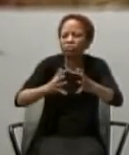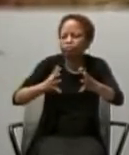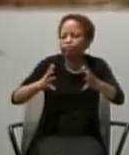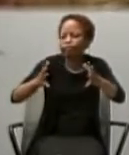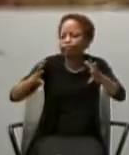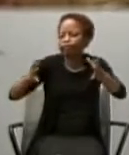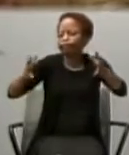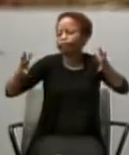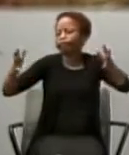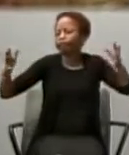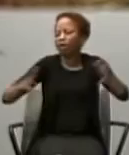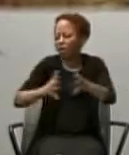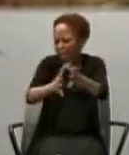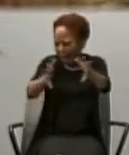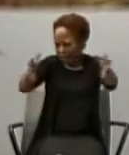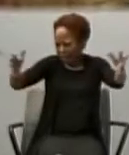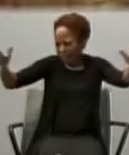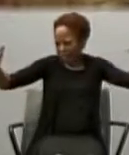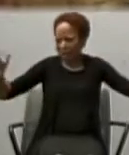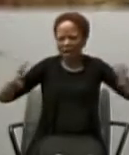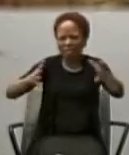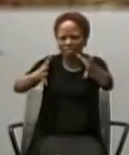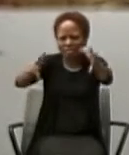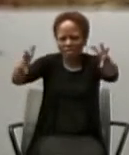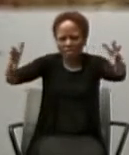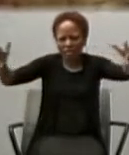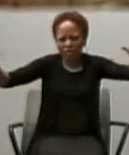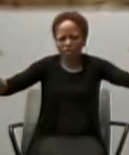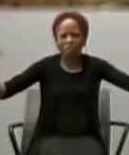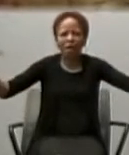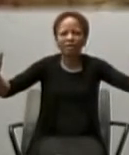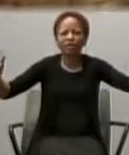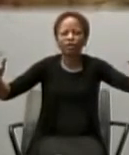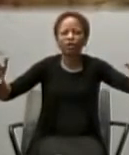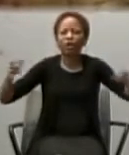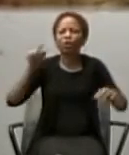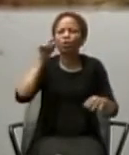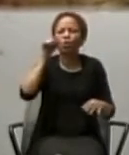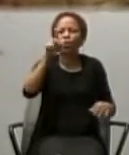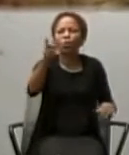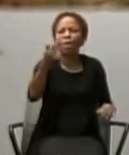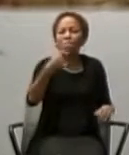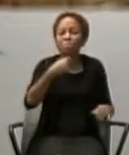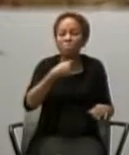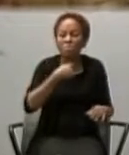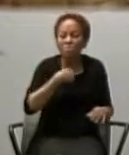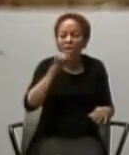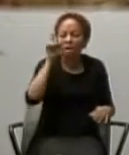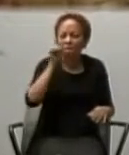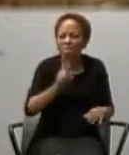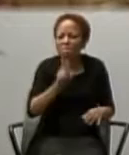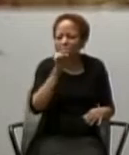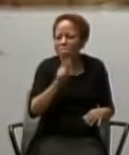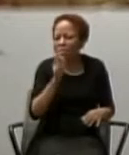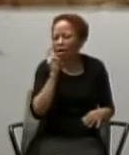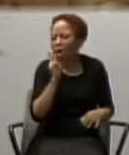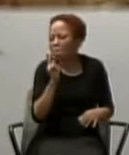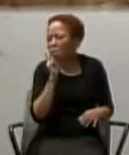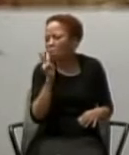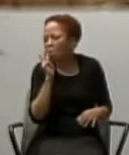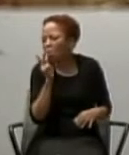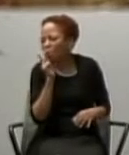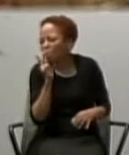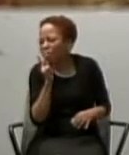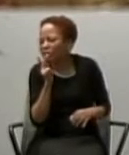Always, and everywhere, you and I, have to be looking, for newer, and better opportunities,